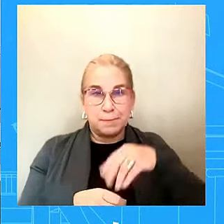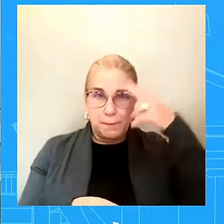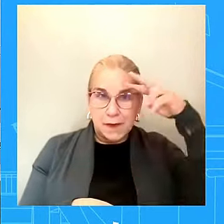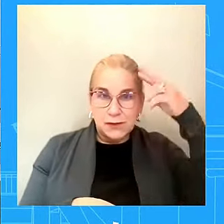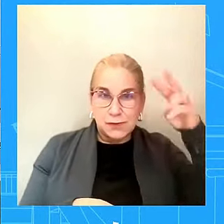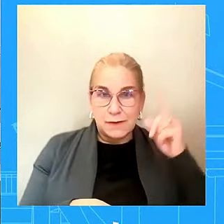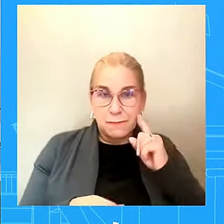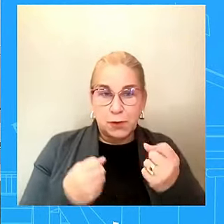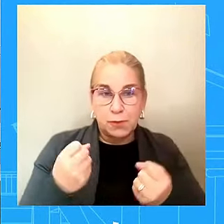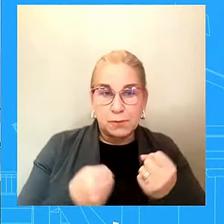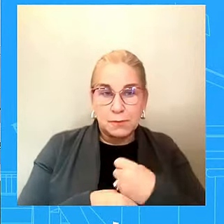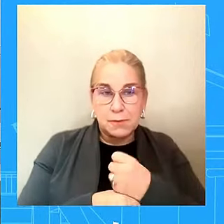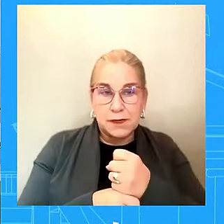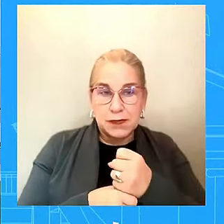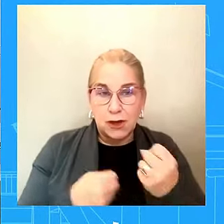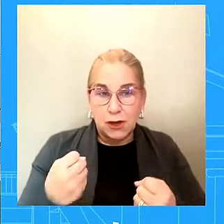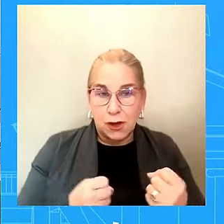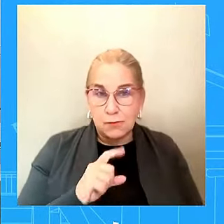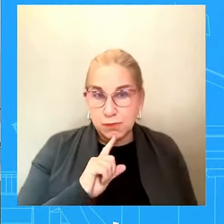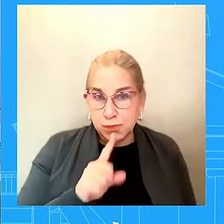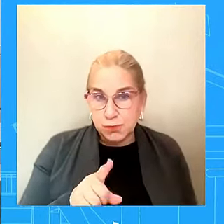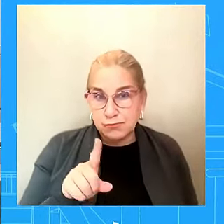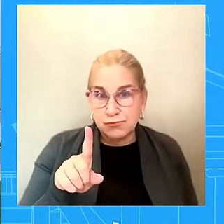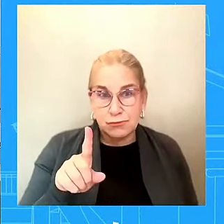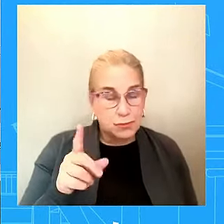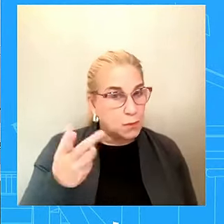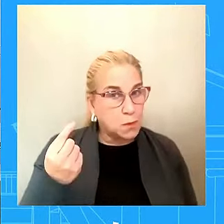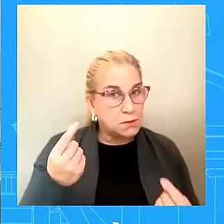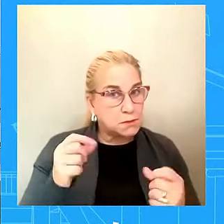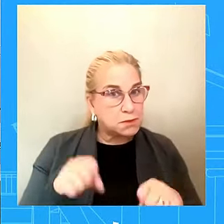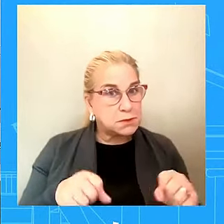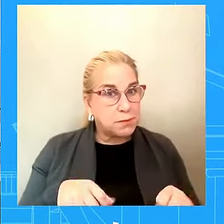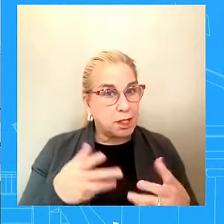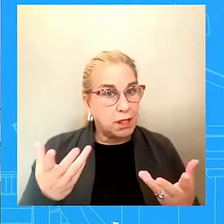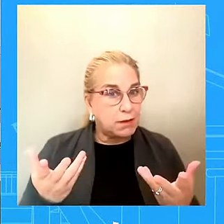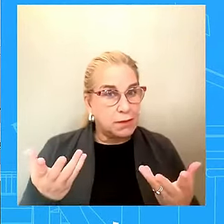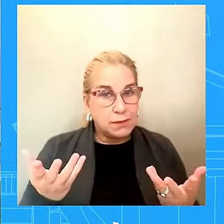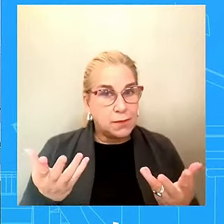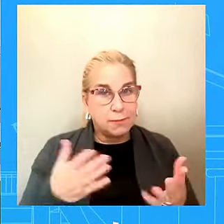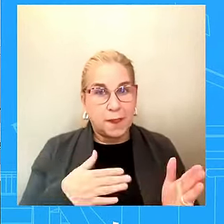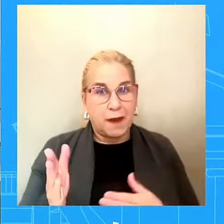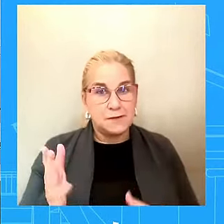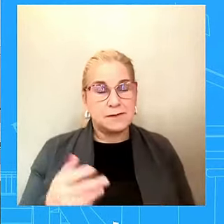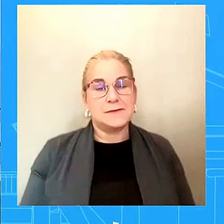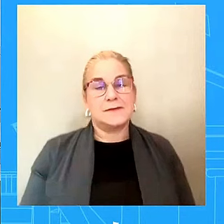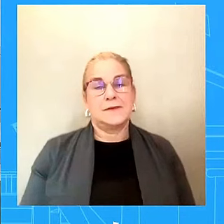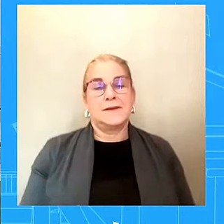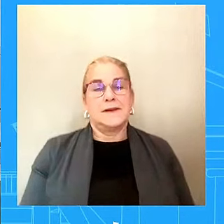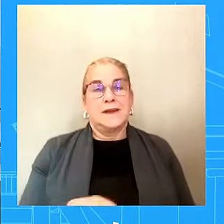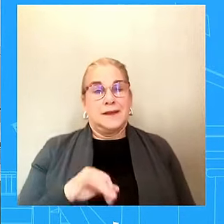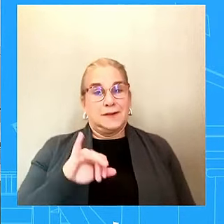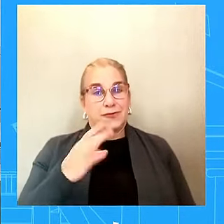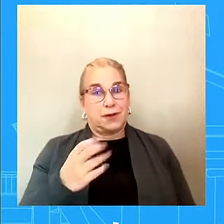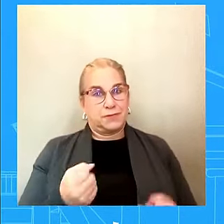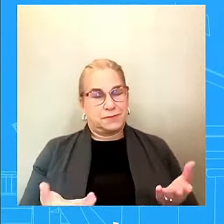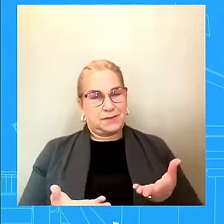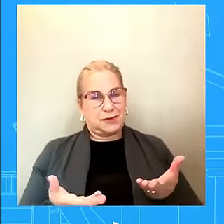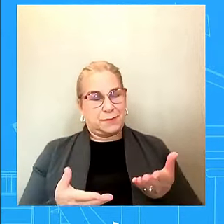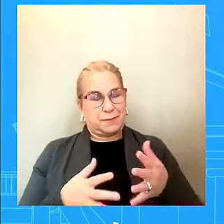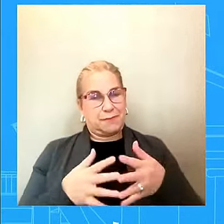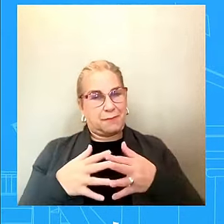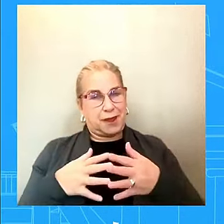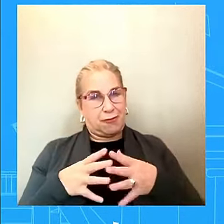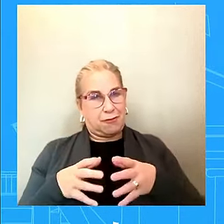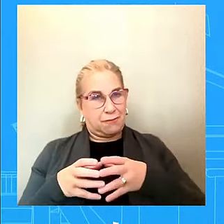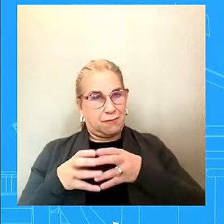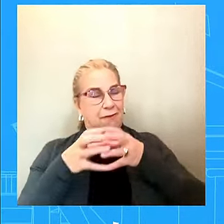and whether you can address concerns that domestic jobs may be lost or moved overseas. So look, last year, as you know,